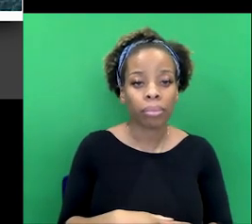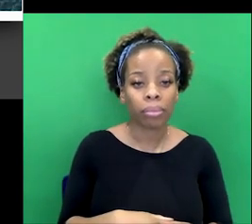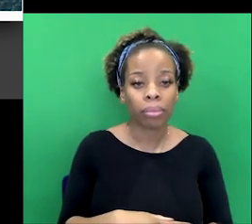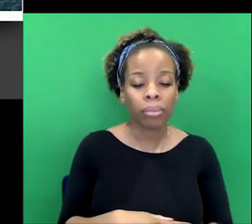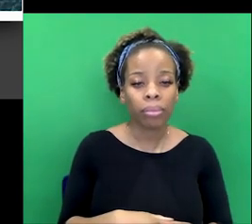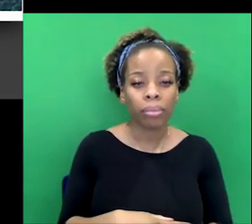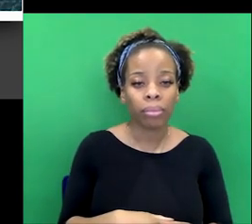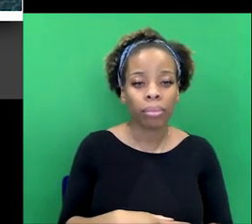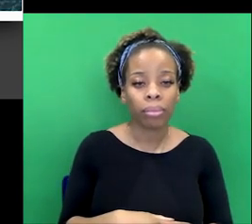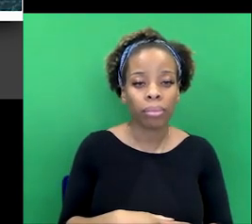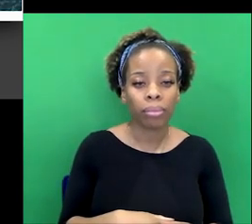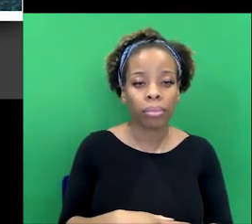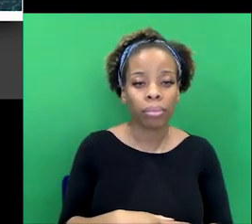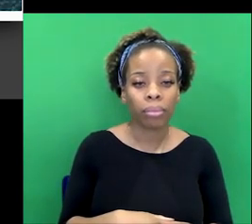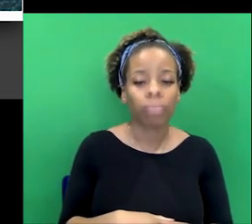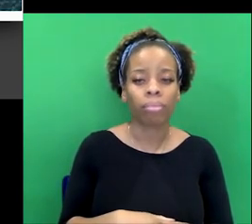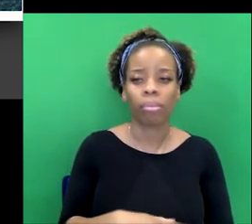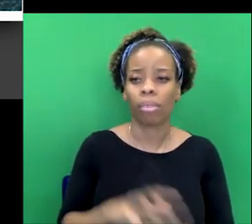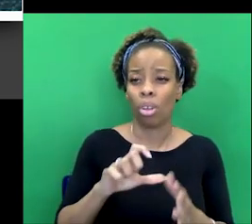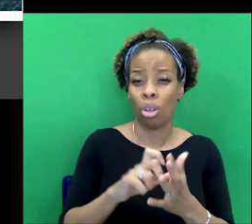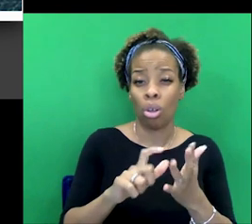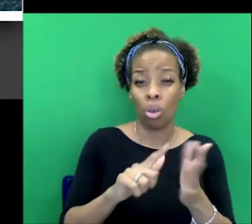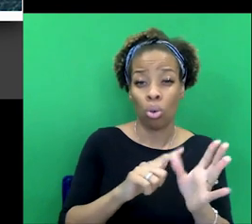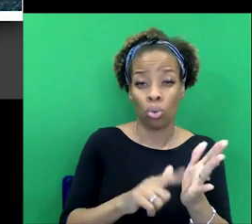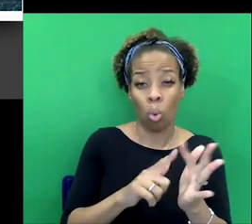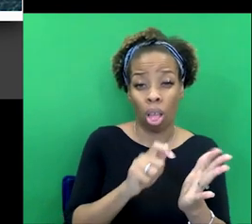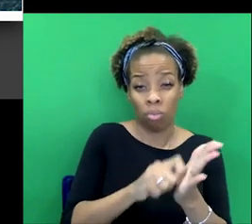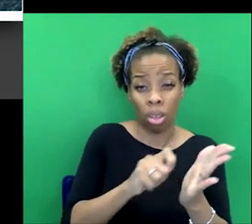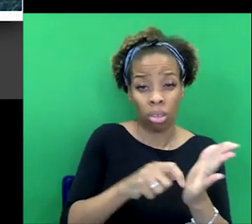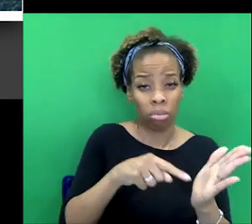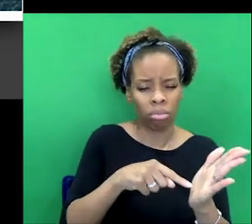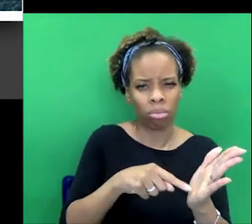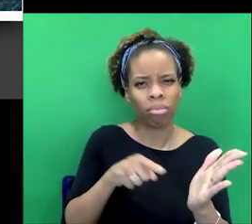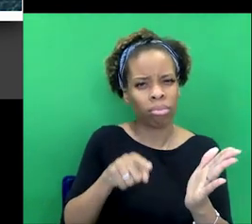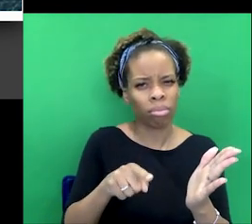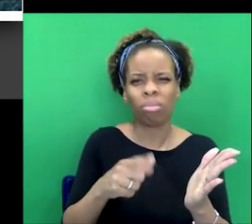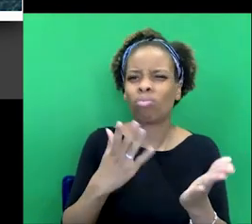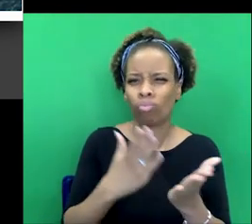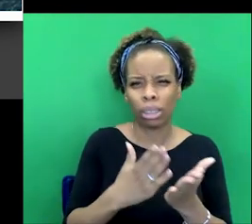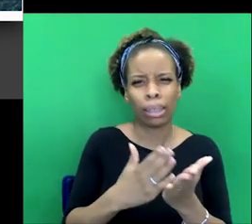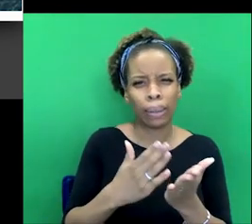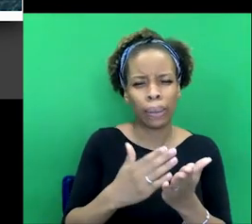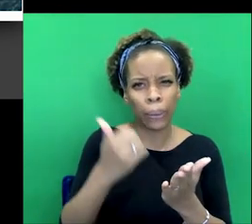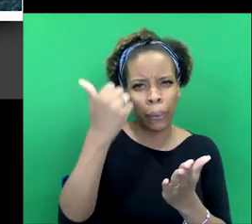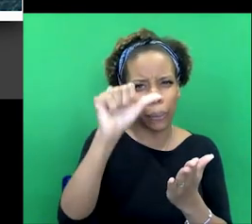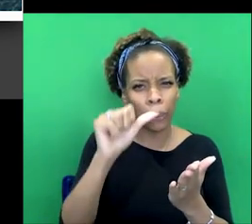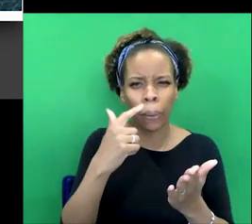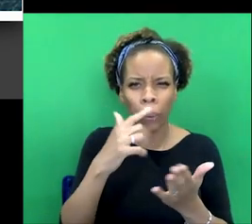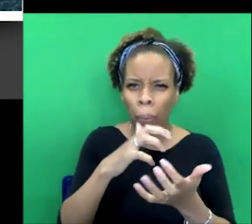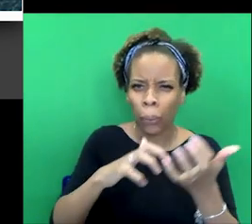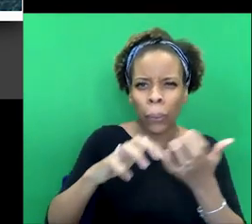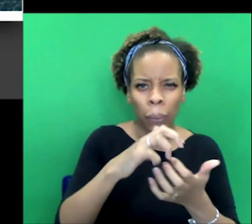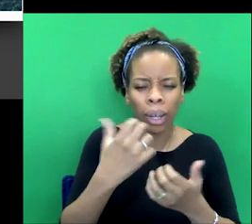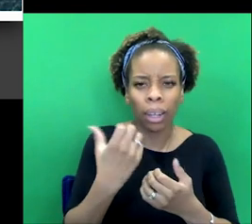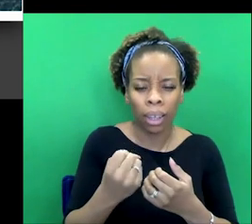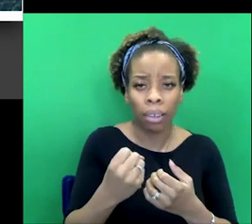Doyle is an incredibly complicated figure when it comes to his views on empire. And I think we can see that